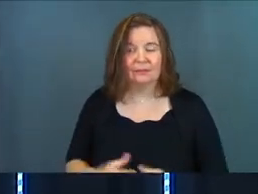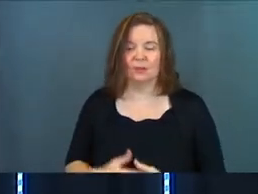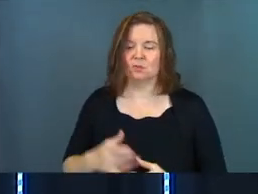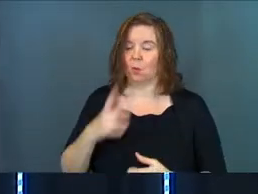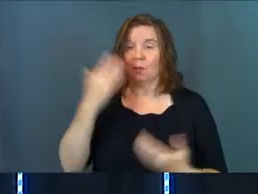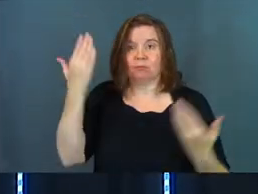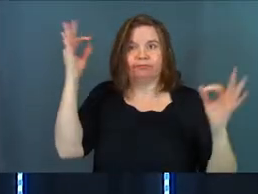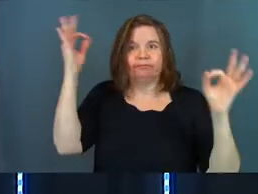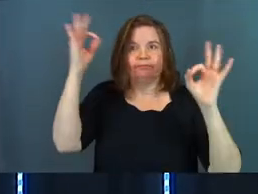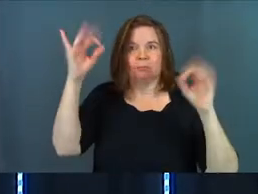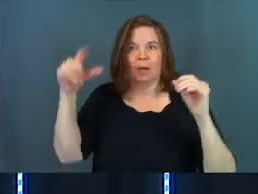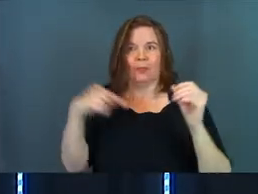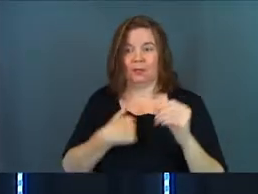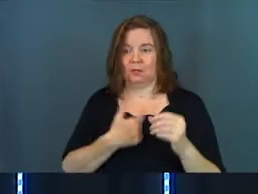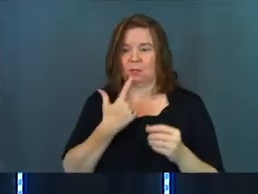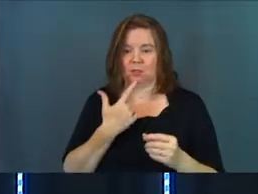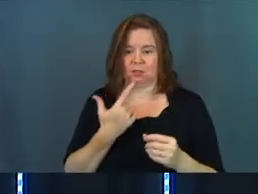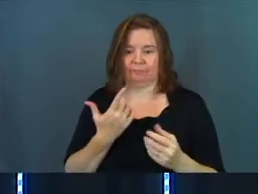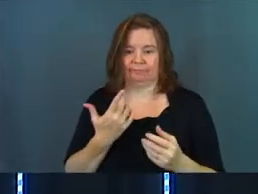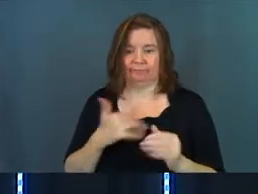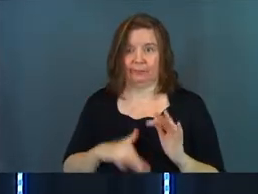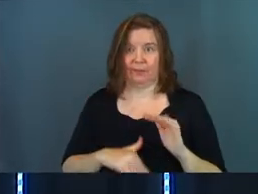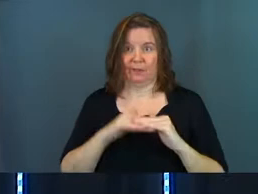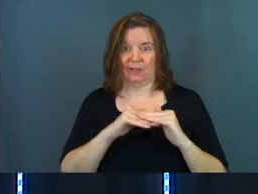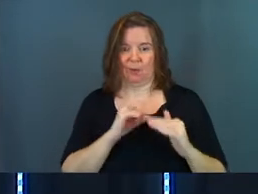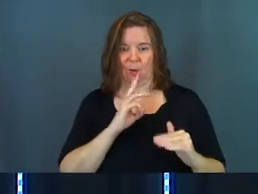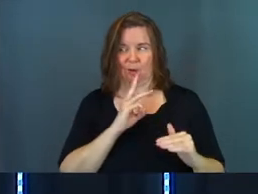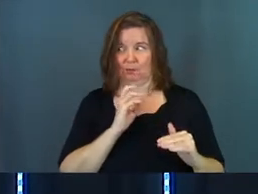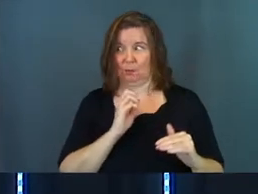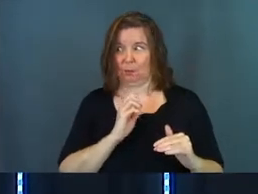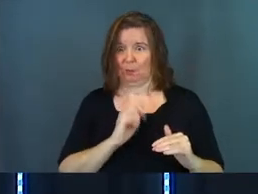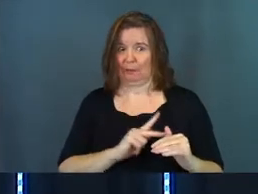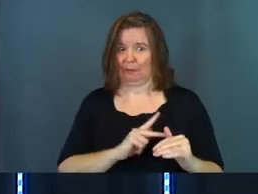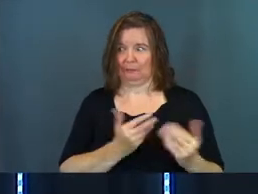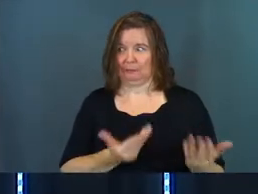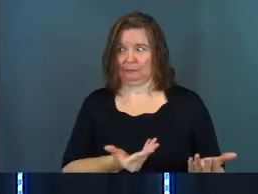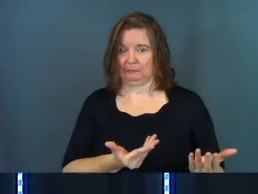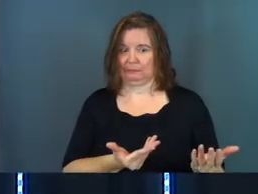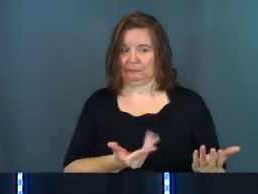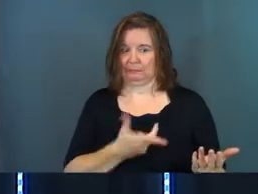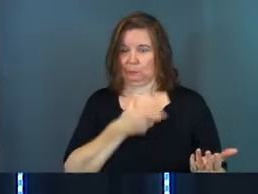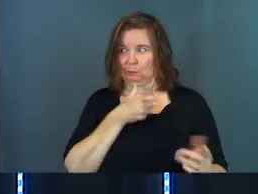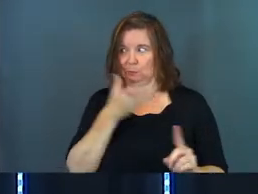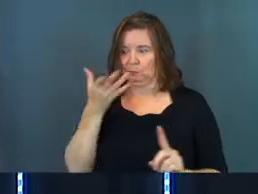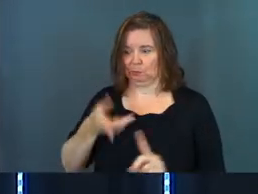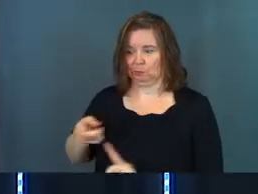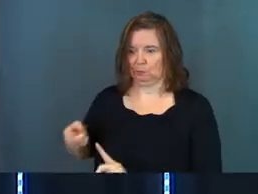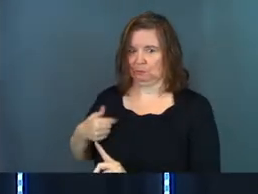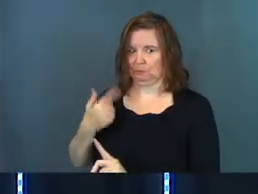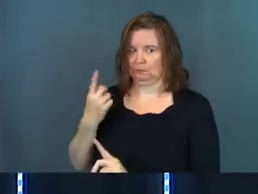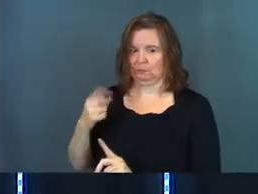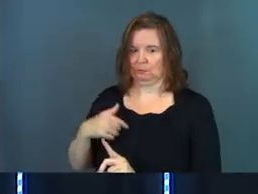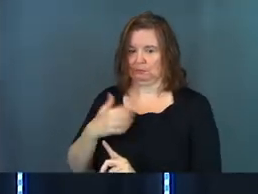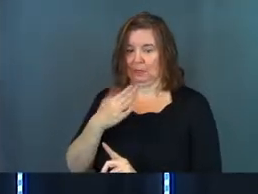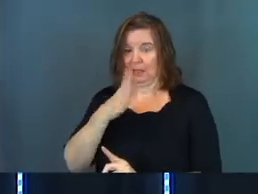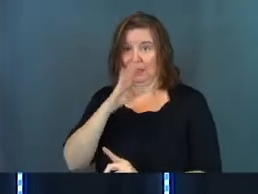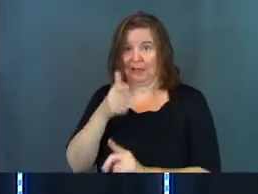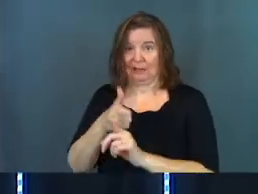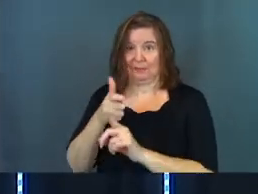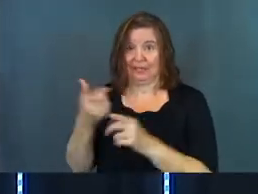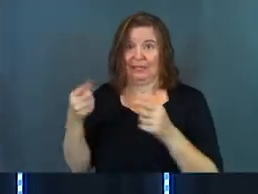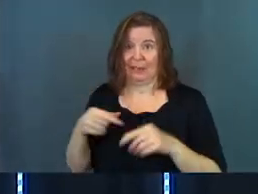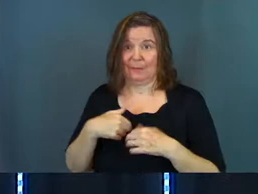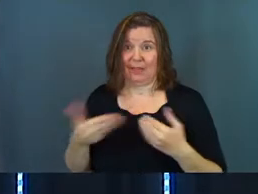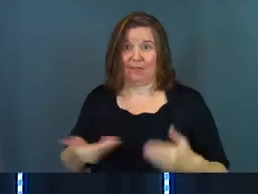So they don't know anything about this. We're just filling up water. Okay. They don't know who this guy is. They don't know God himself